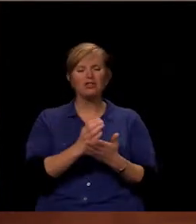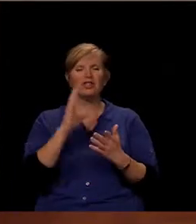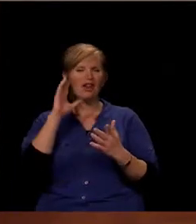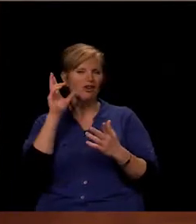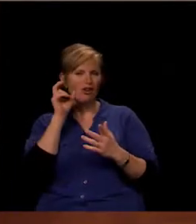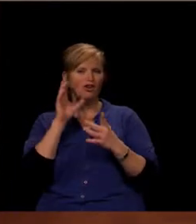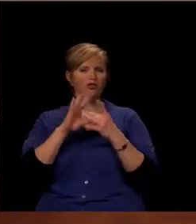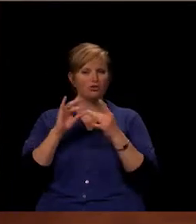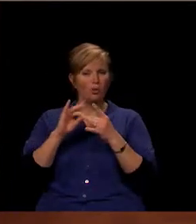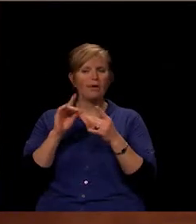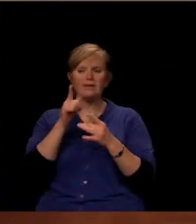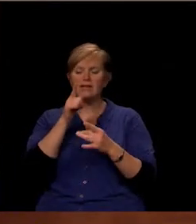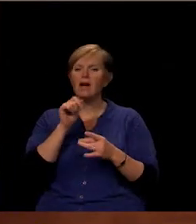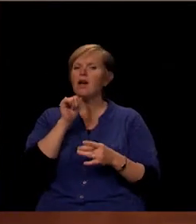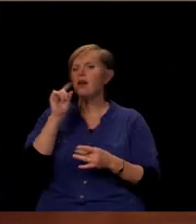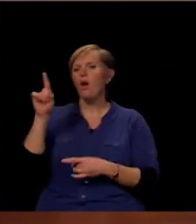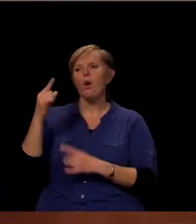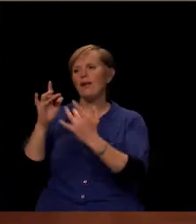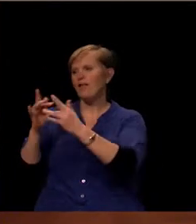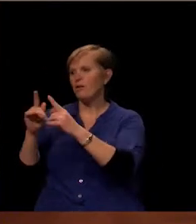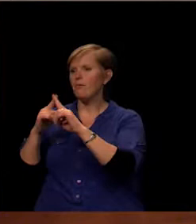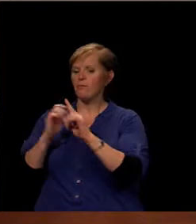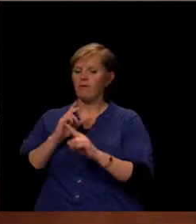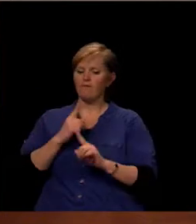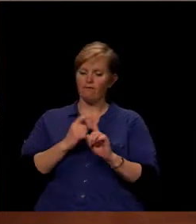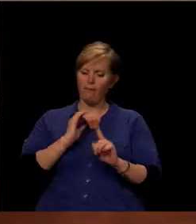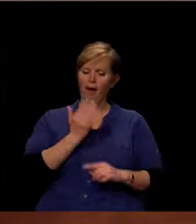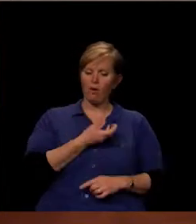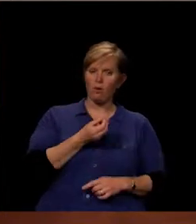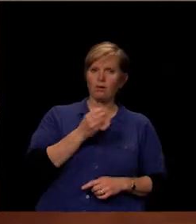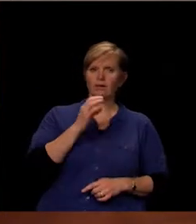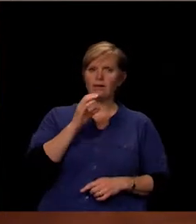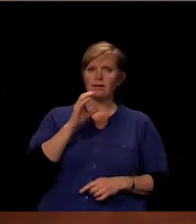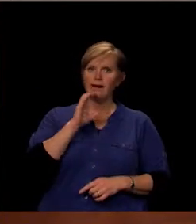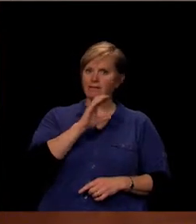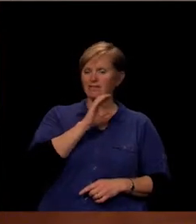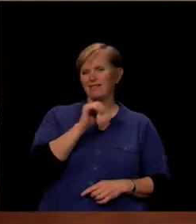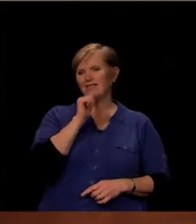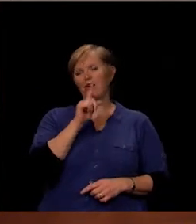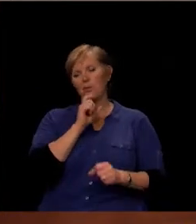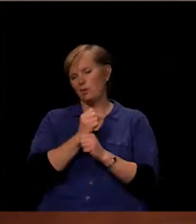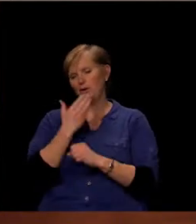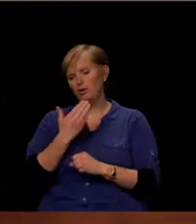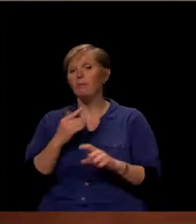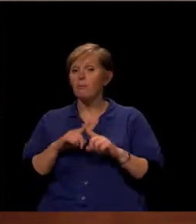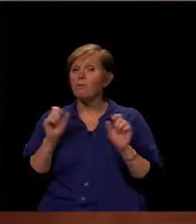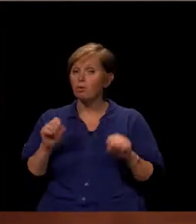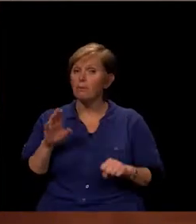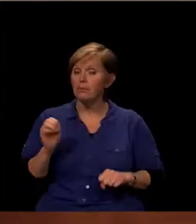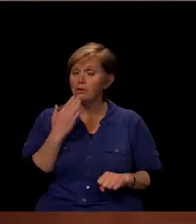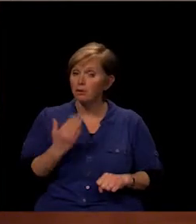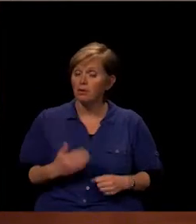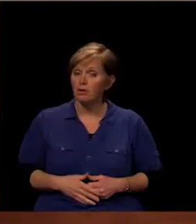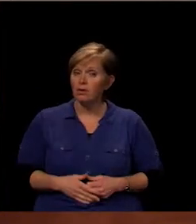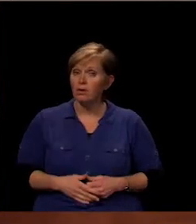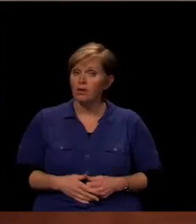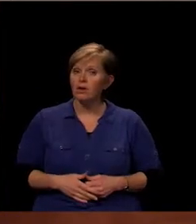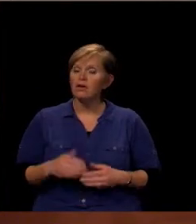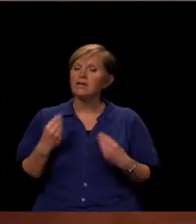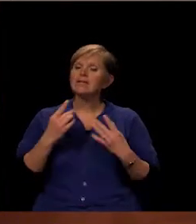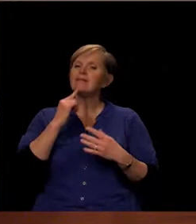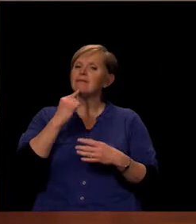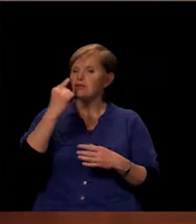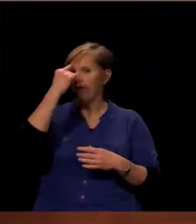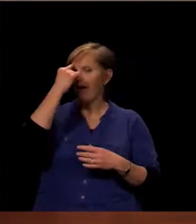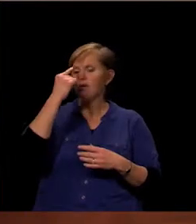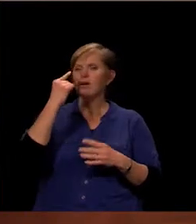Not just on the internet, but from our own cafeterias. It's not that good. But it could be good. Let's give serious consideration